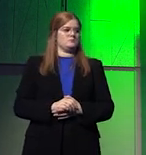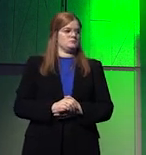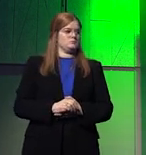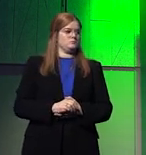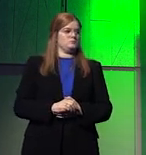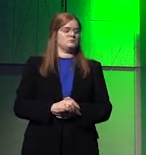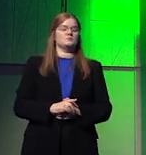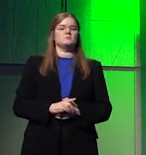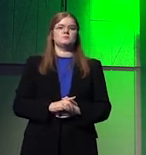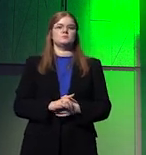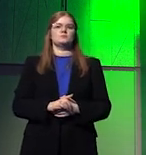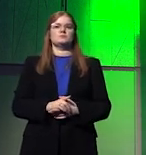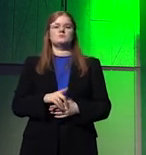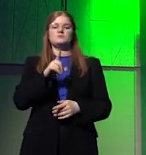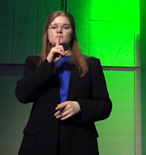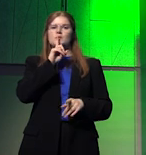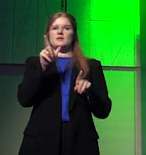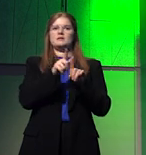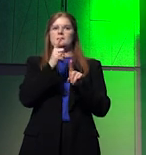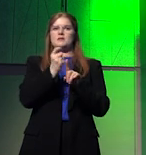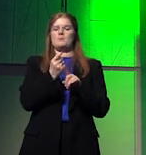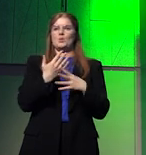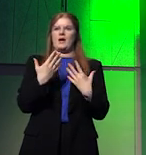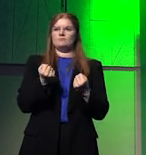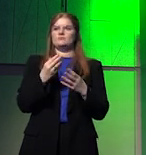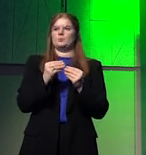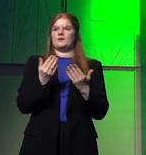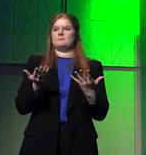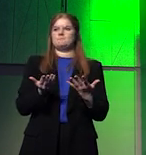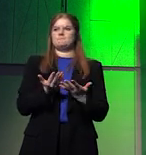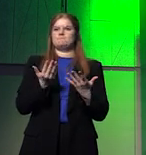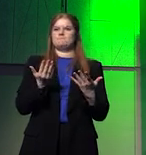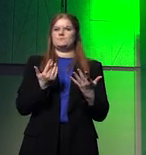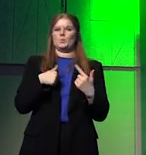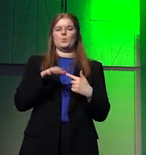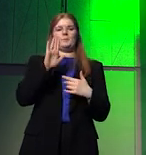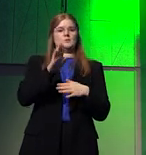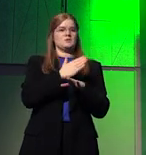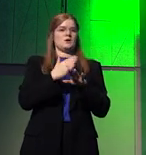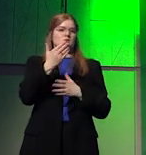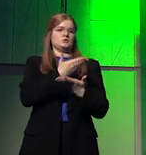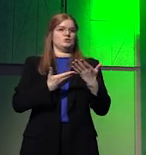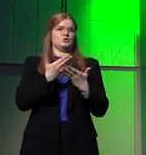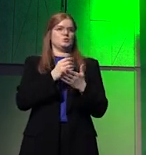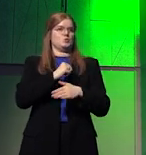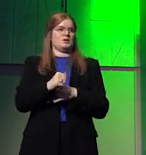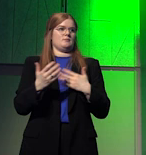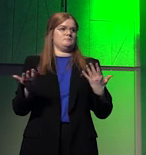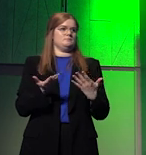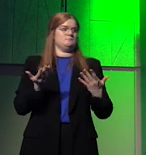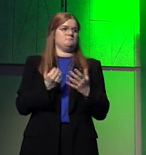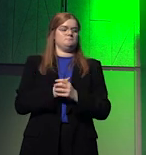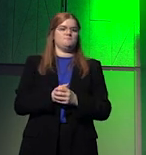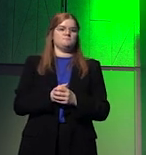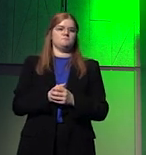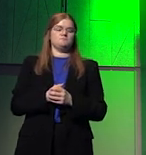But there is also something which we have to start talking about today, which